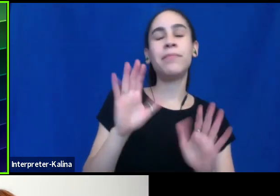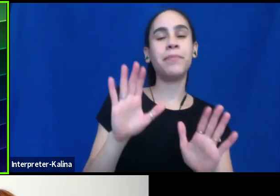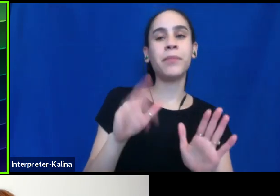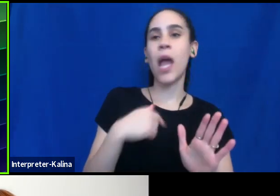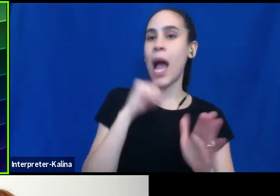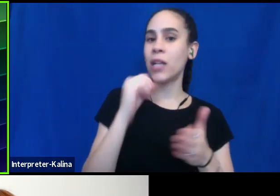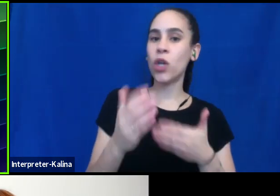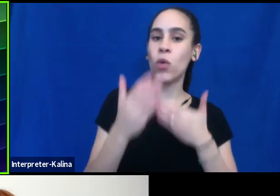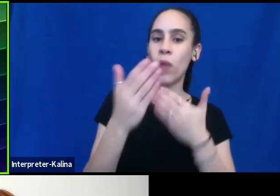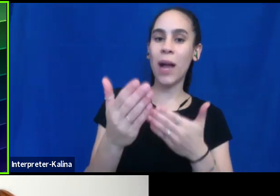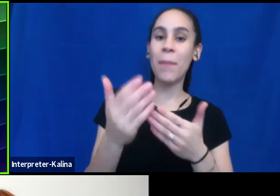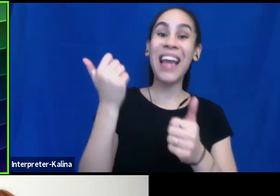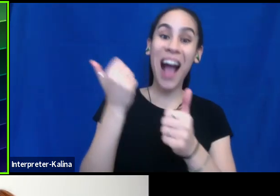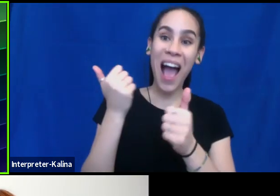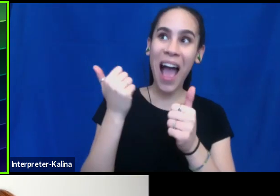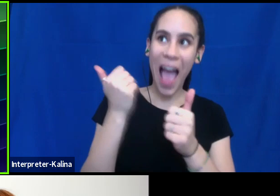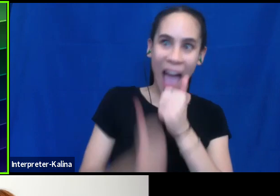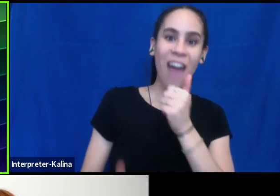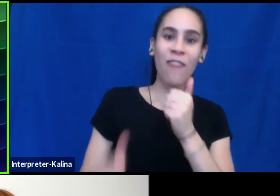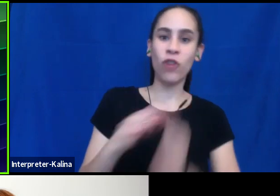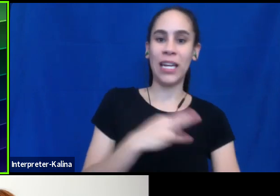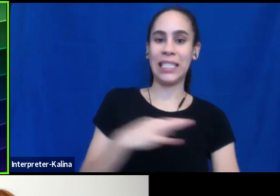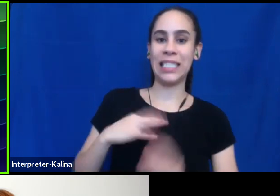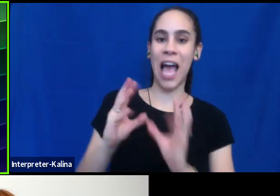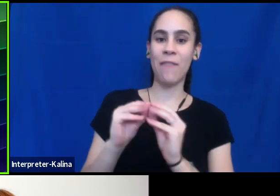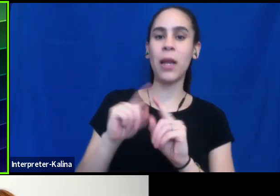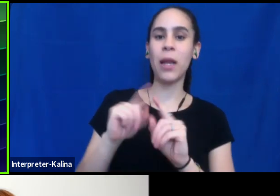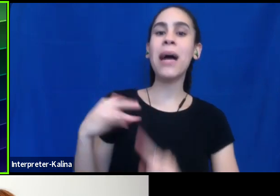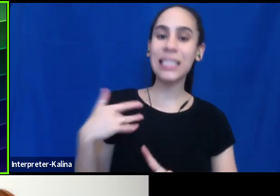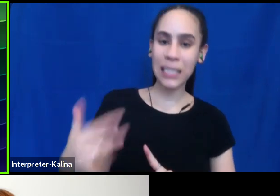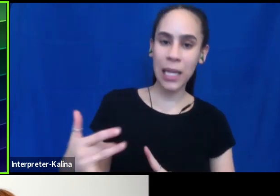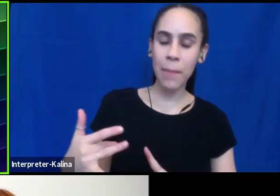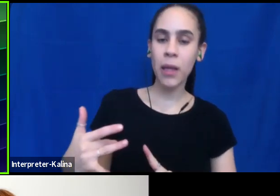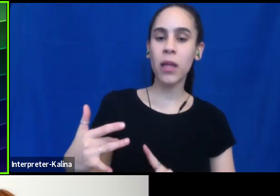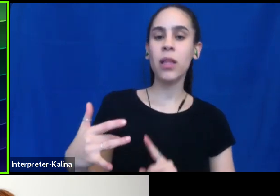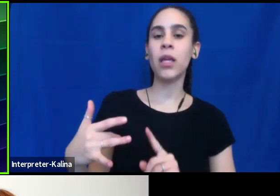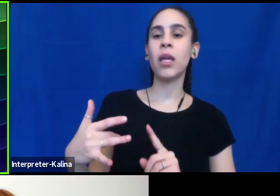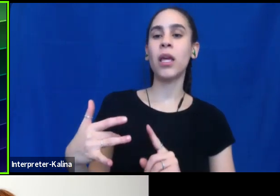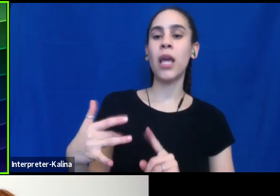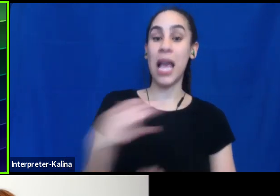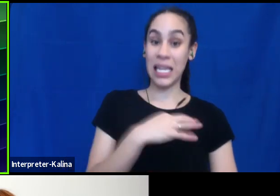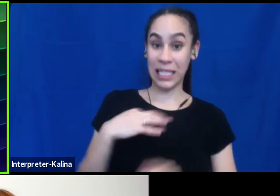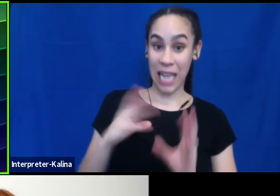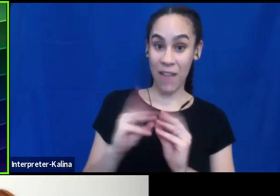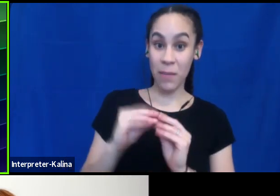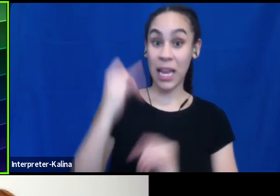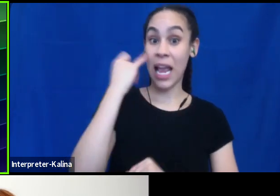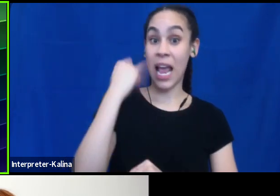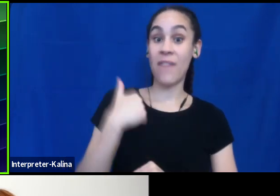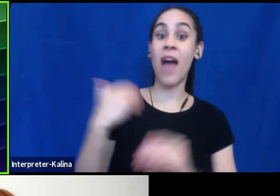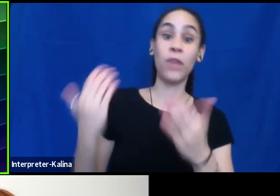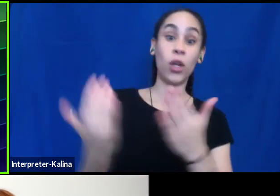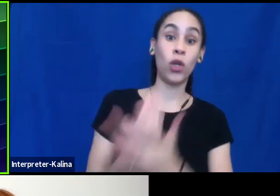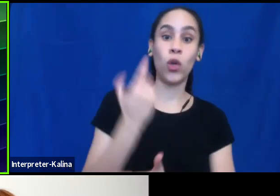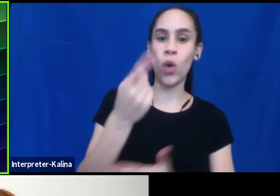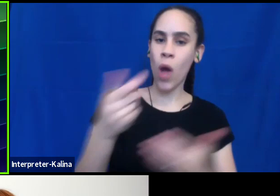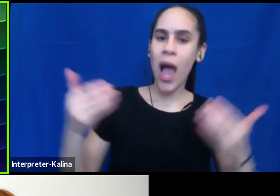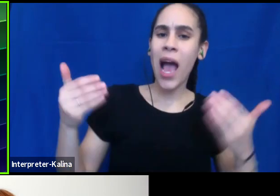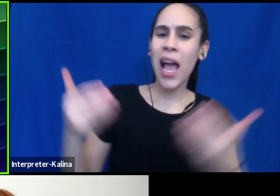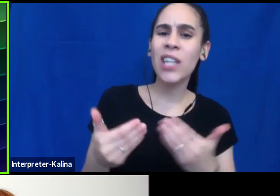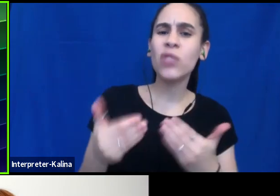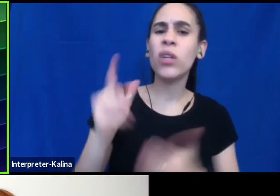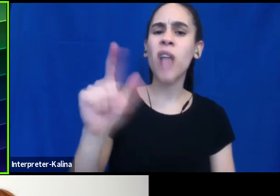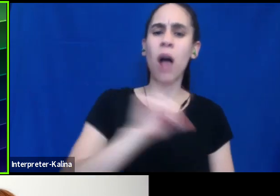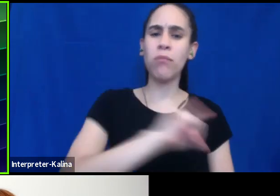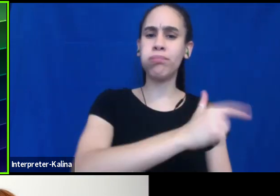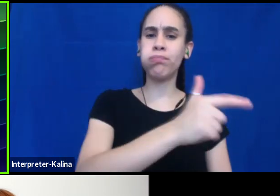like staff meeting, but, but typically in a staff meeting in a workplace, if there's someone new, you do the introduction, you do the, Hey, let's just go around